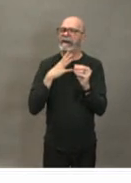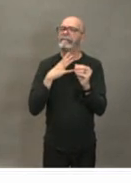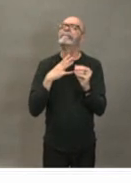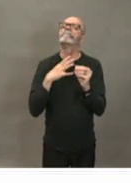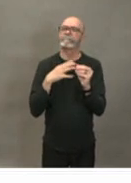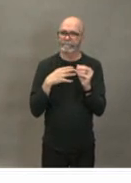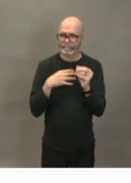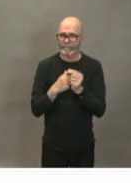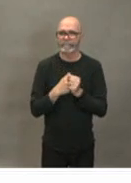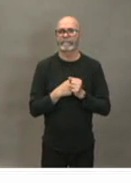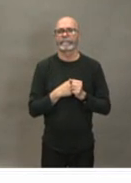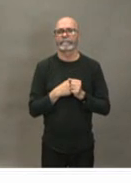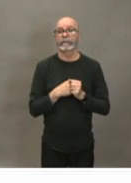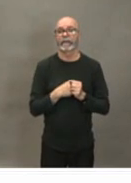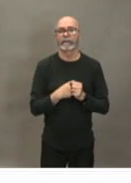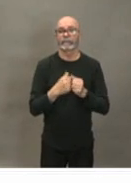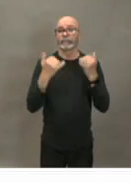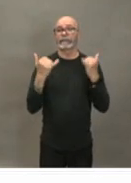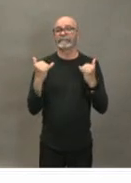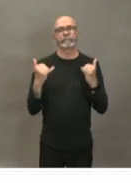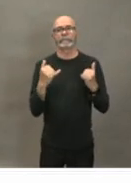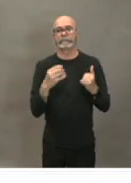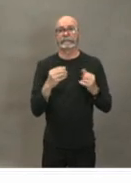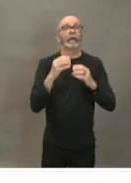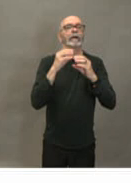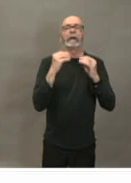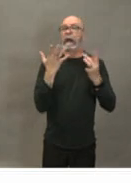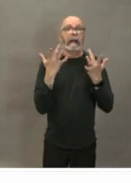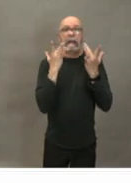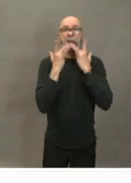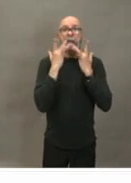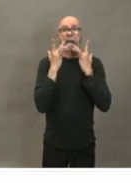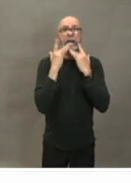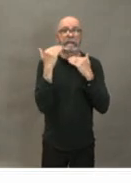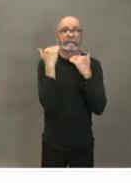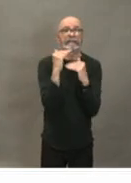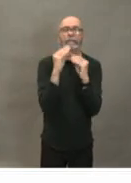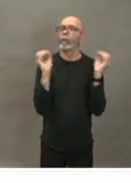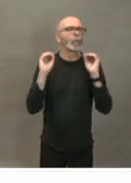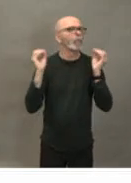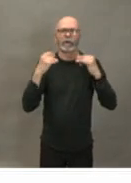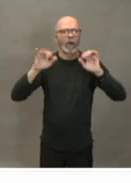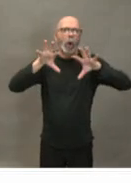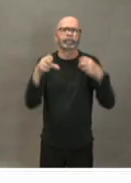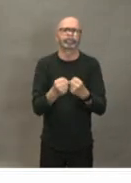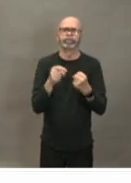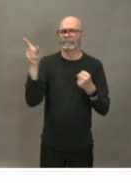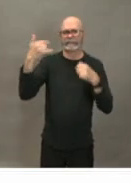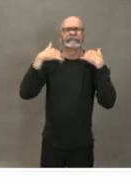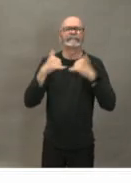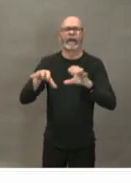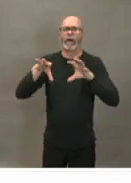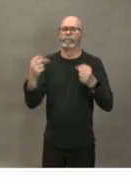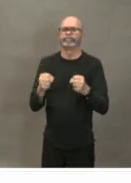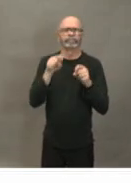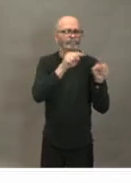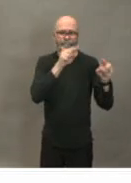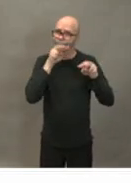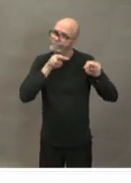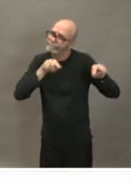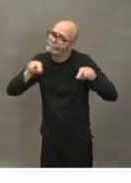now and we have no critical shortages around the supplies we actively monitor that on a daily basis on all of the products